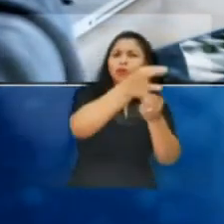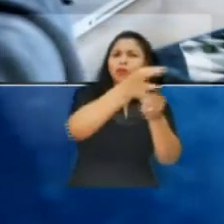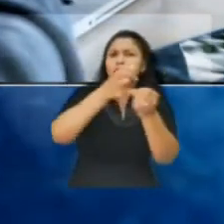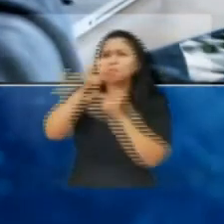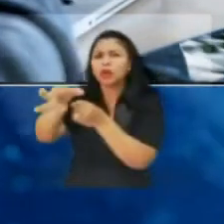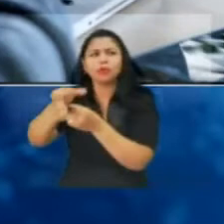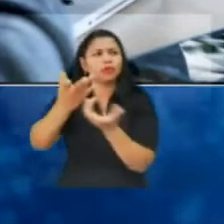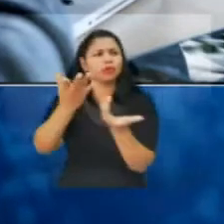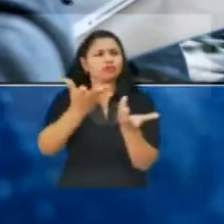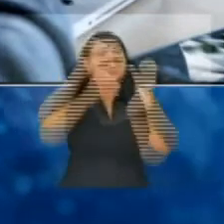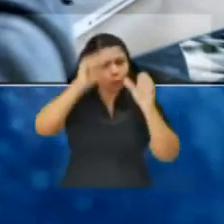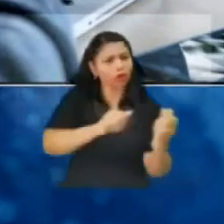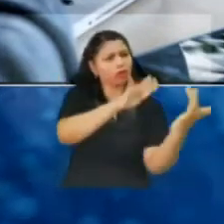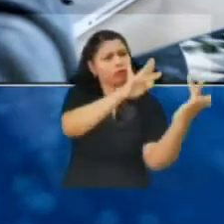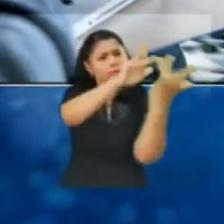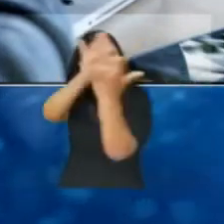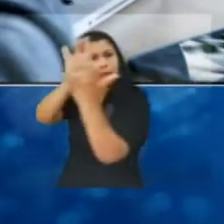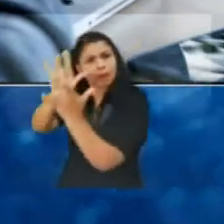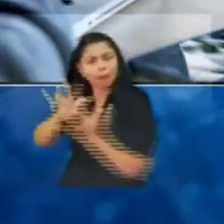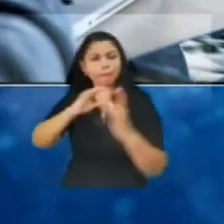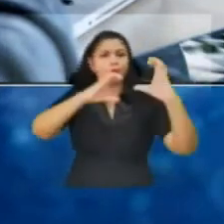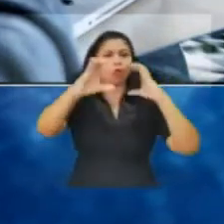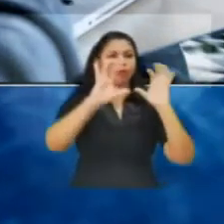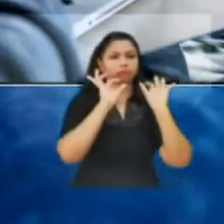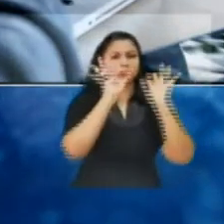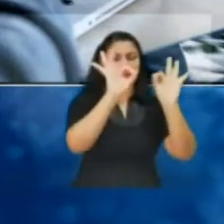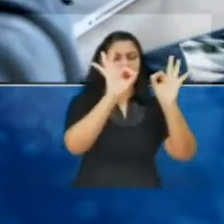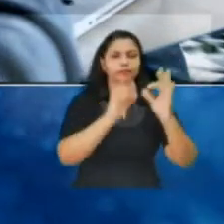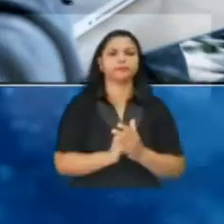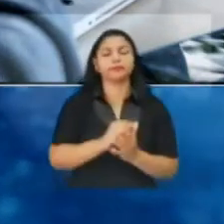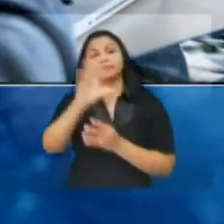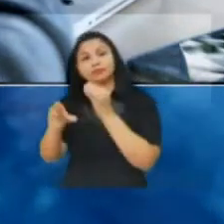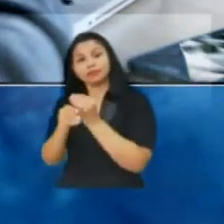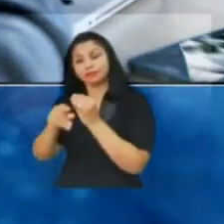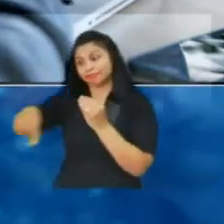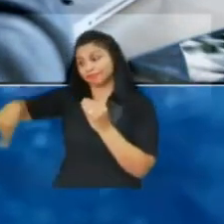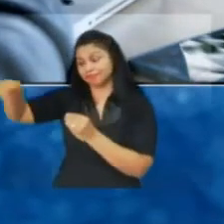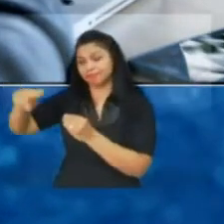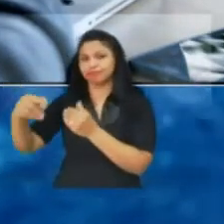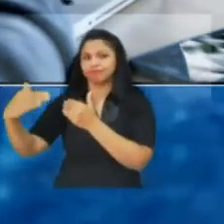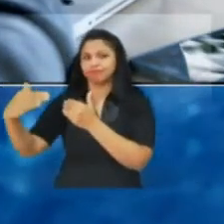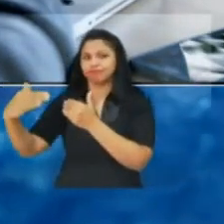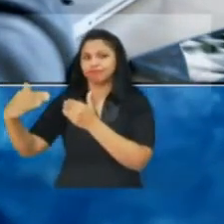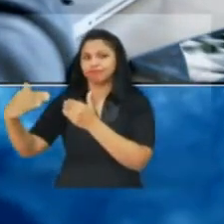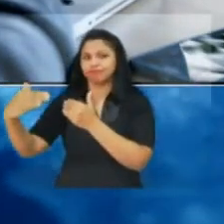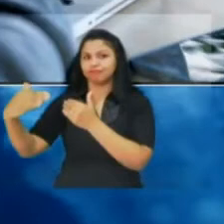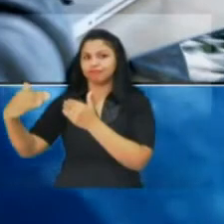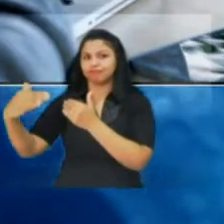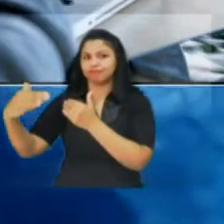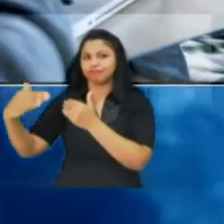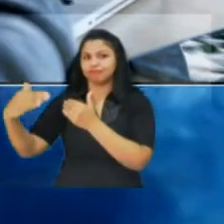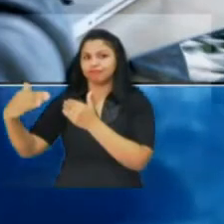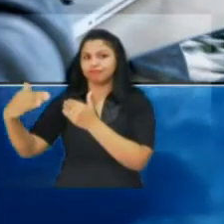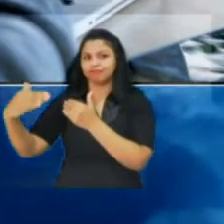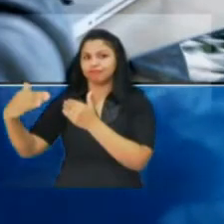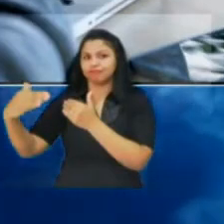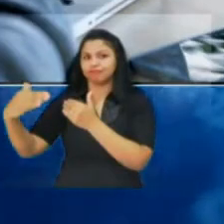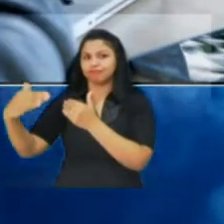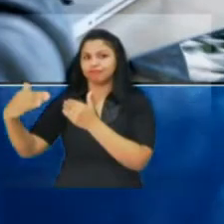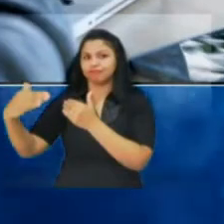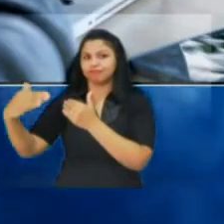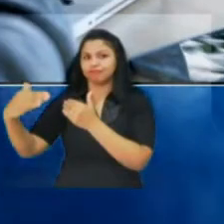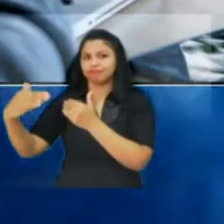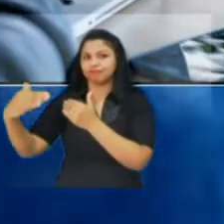remote areas that's just one step. Next, the administrations must guarantee that the services and devices are